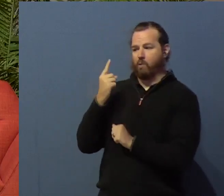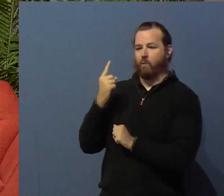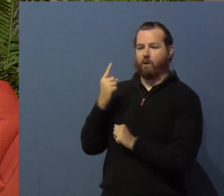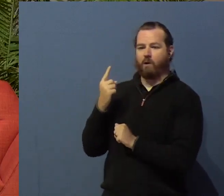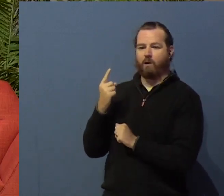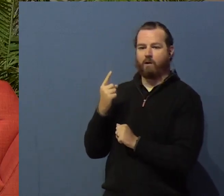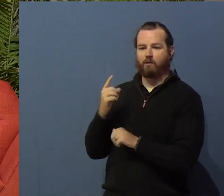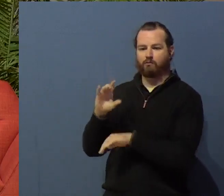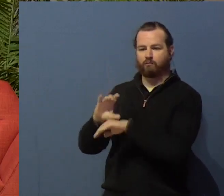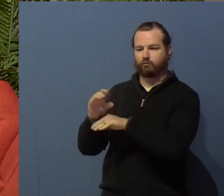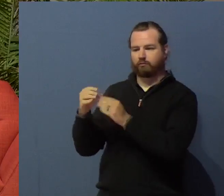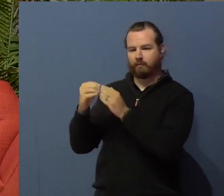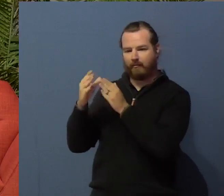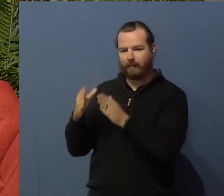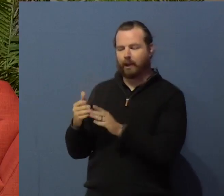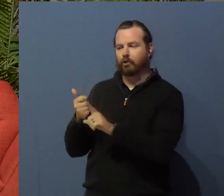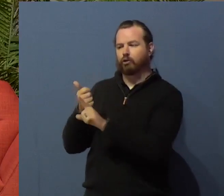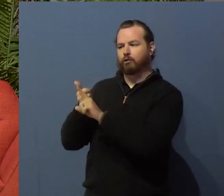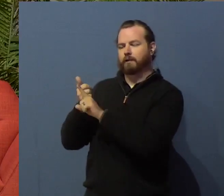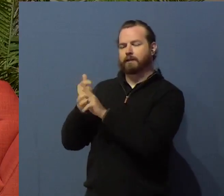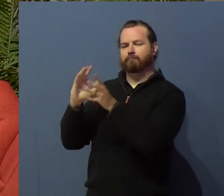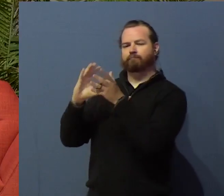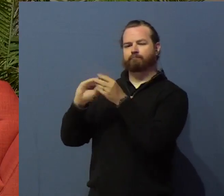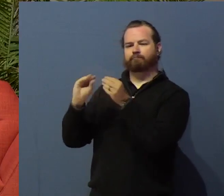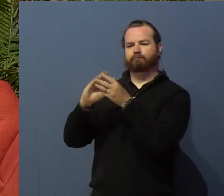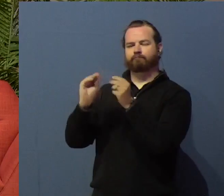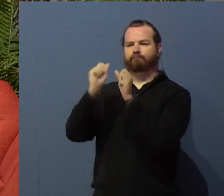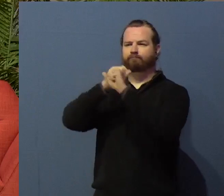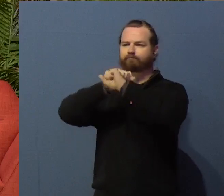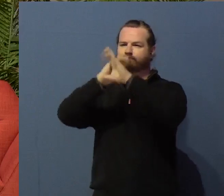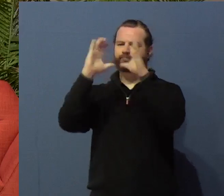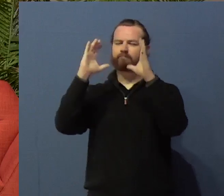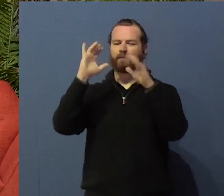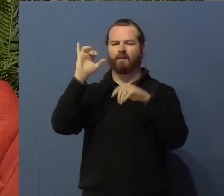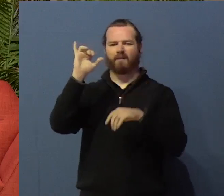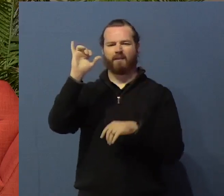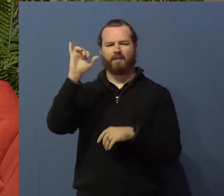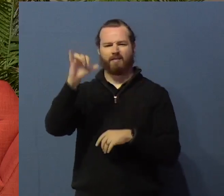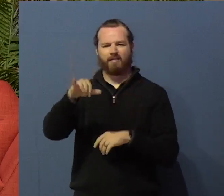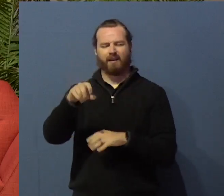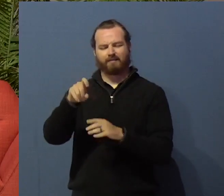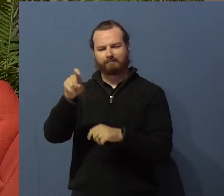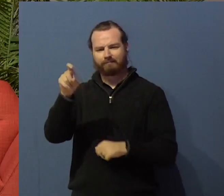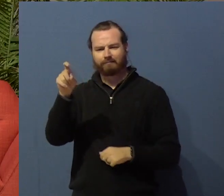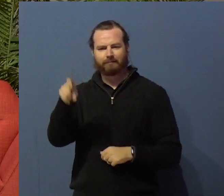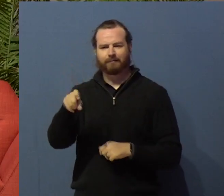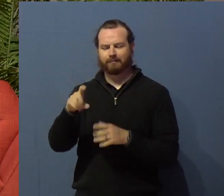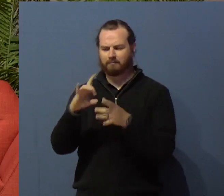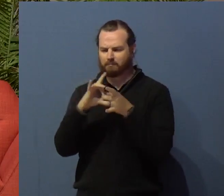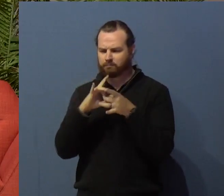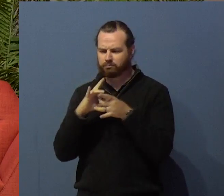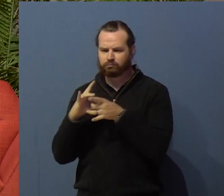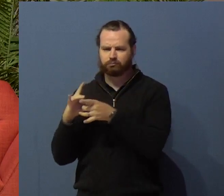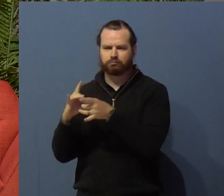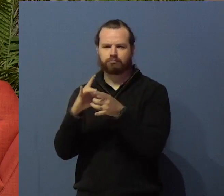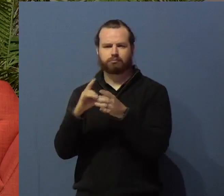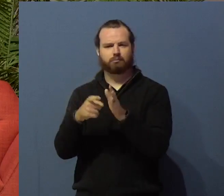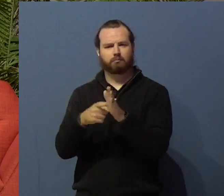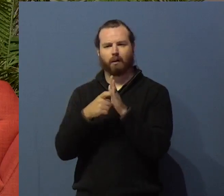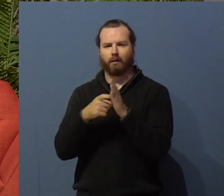And, that's what we need. A deeper relationship. Realizing we're all brothers and sisters in Christ.